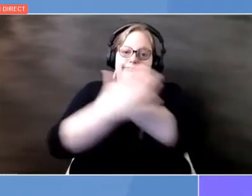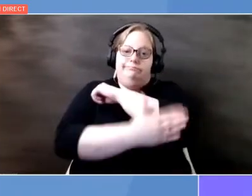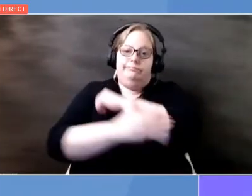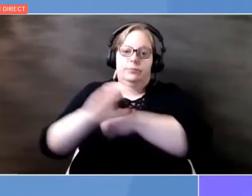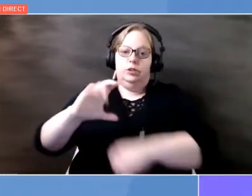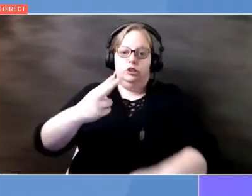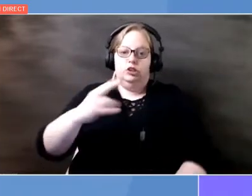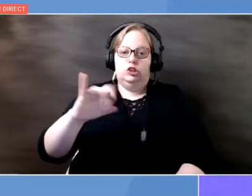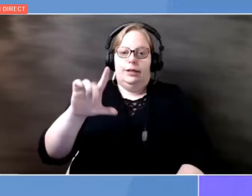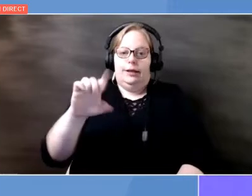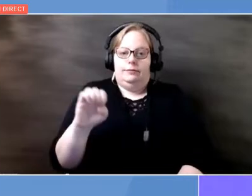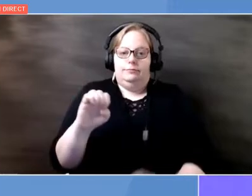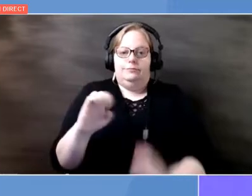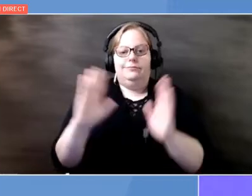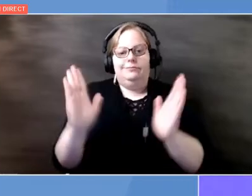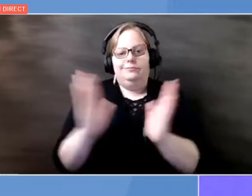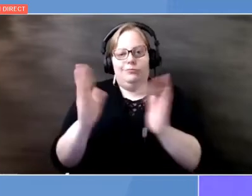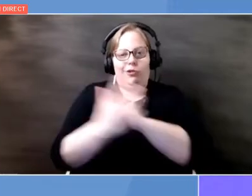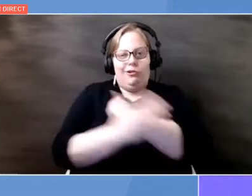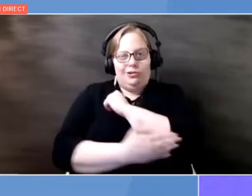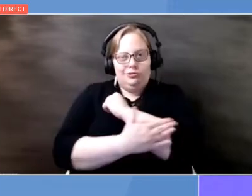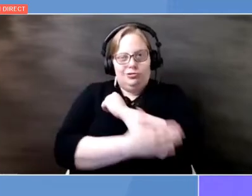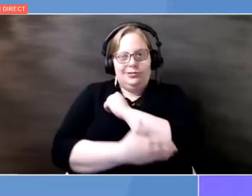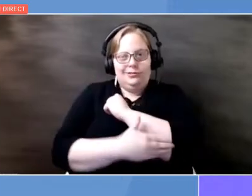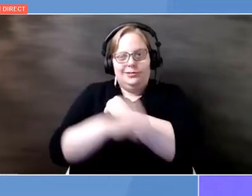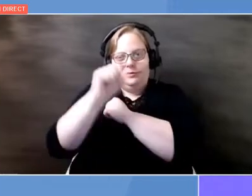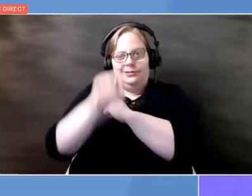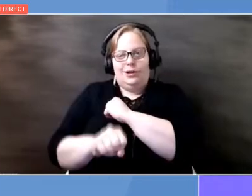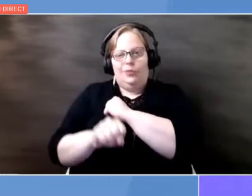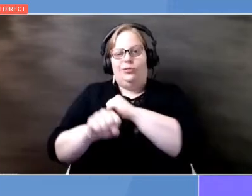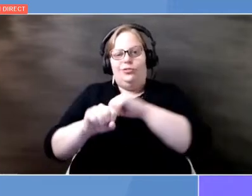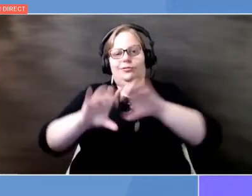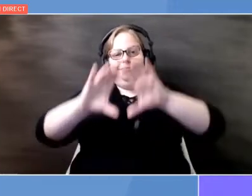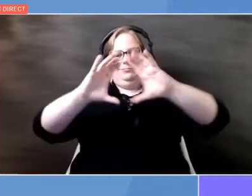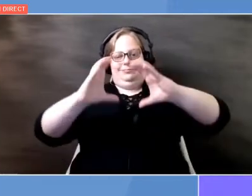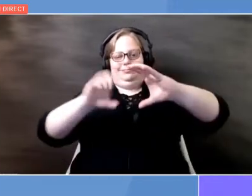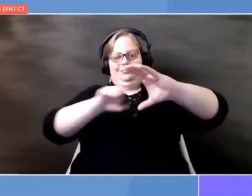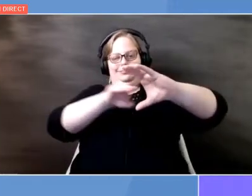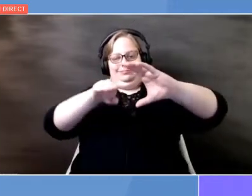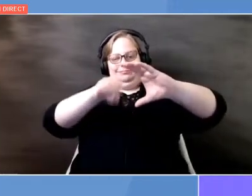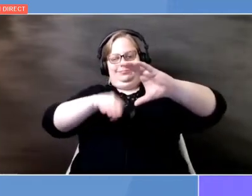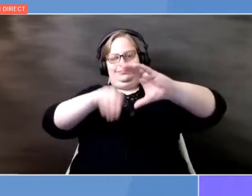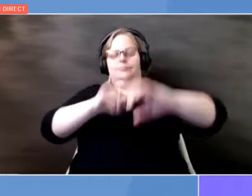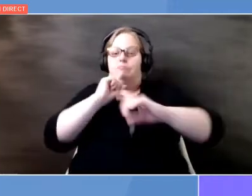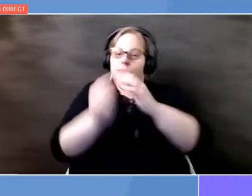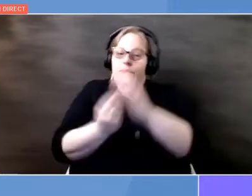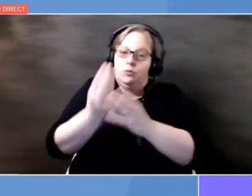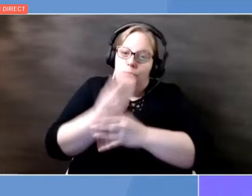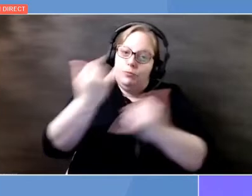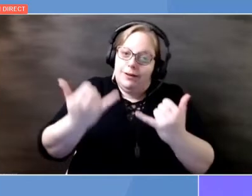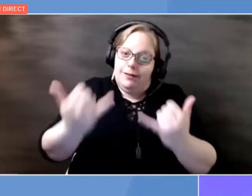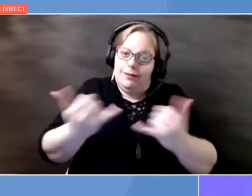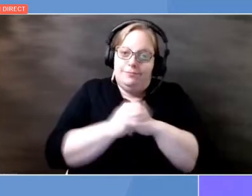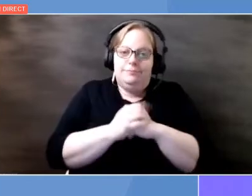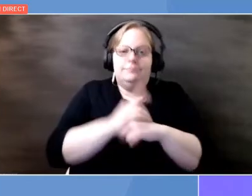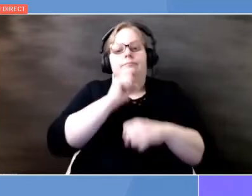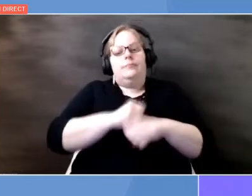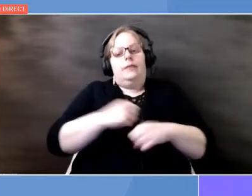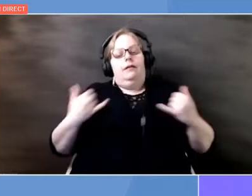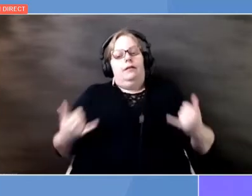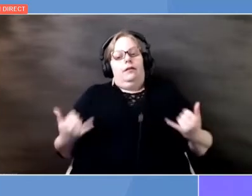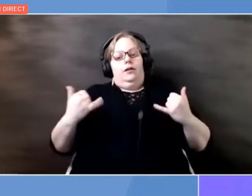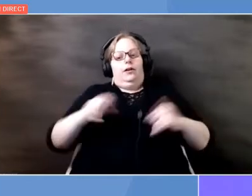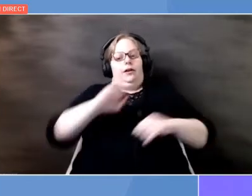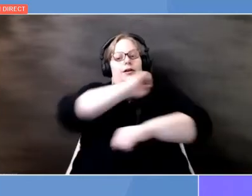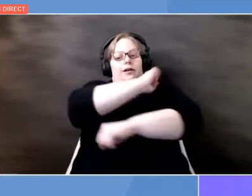country in the southern hemisphere. It is spring there by now. And as of today, our electricity matrix is about